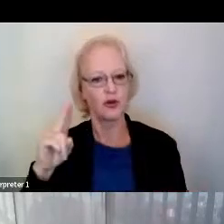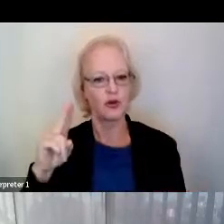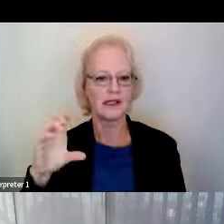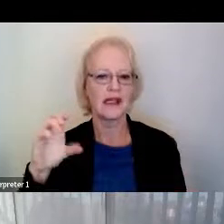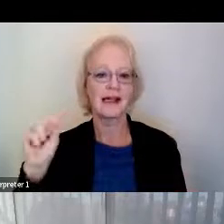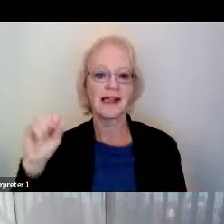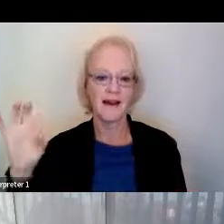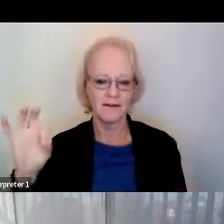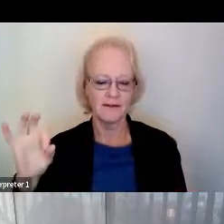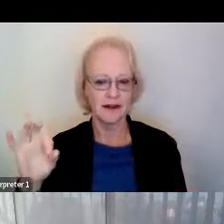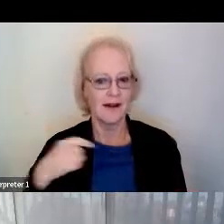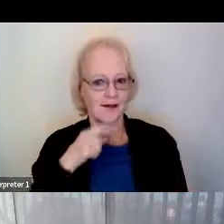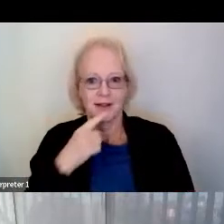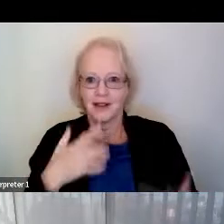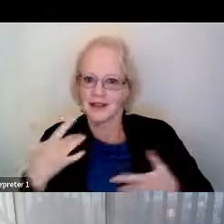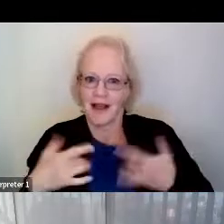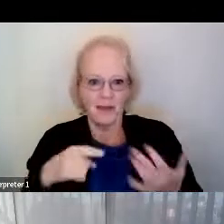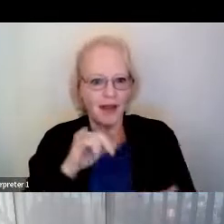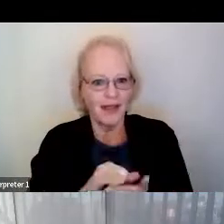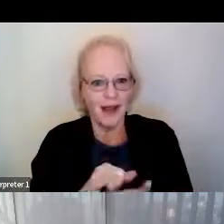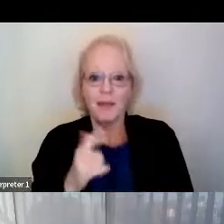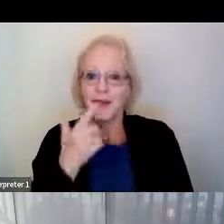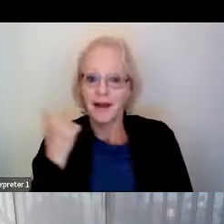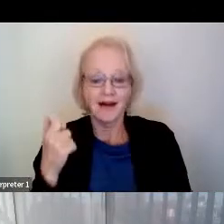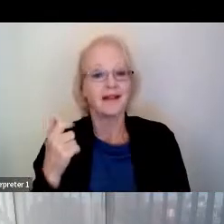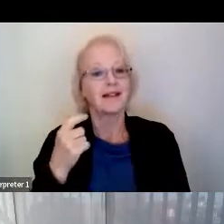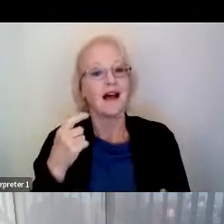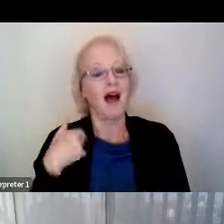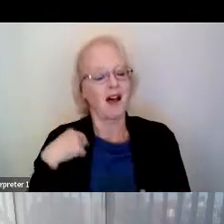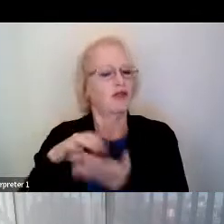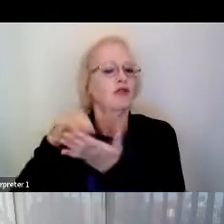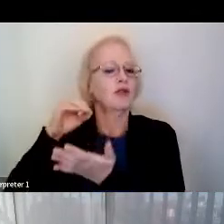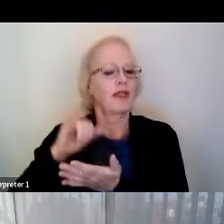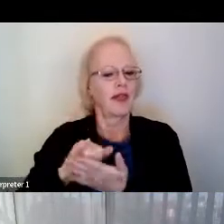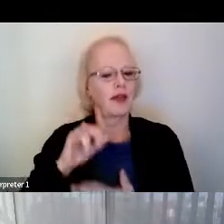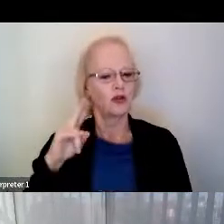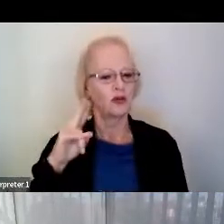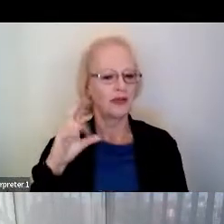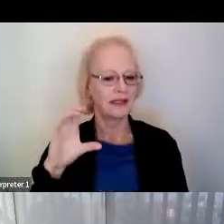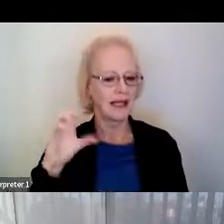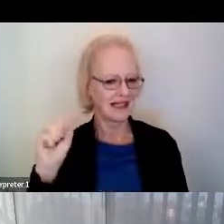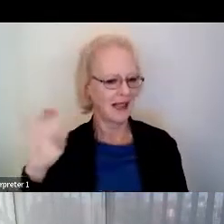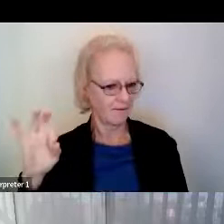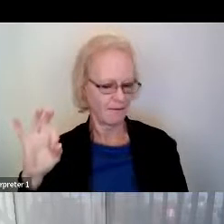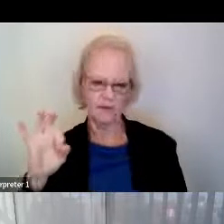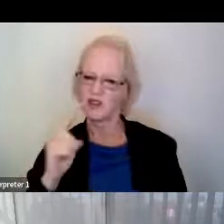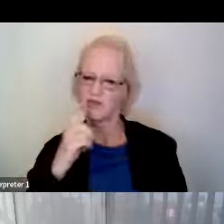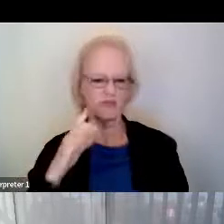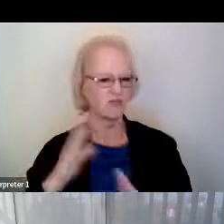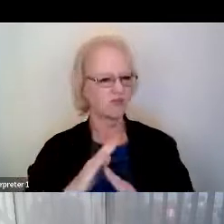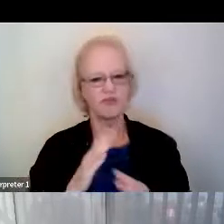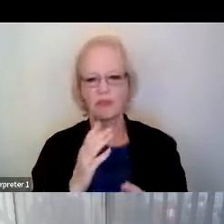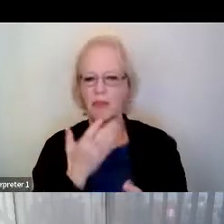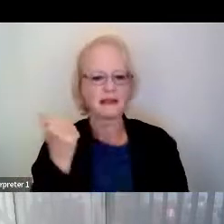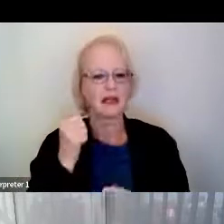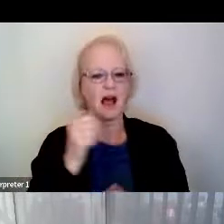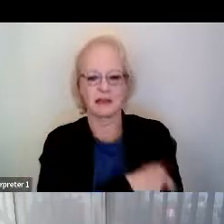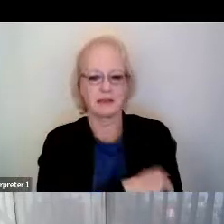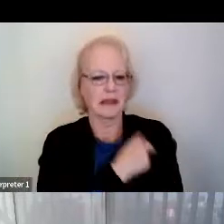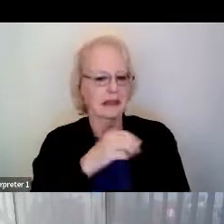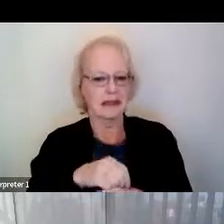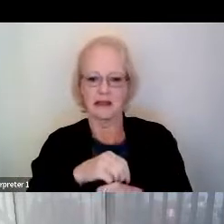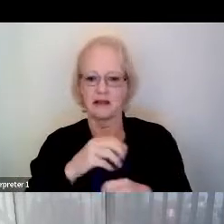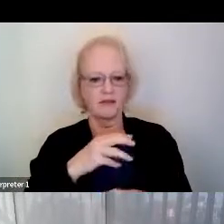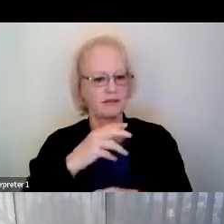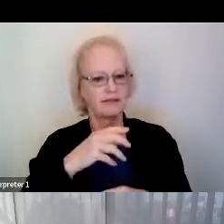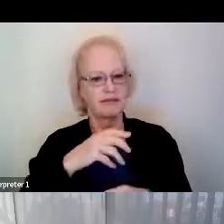I was very excited about that because I was told that UCSF was one of the best hospitals in the nation and has the best doctors